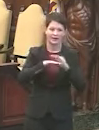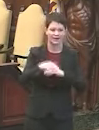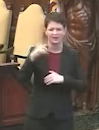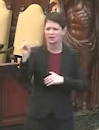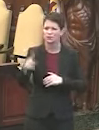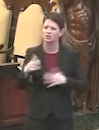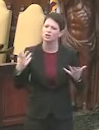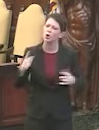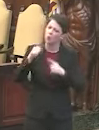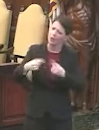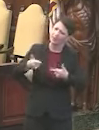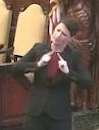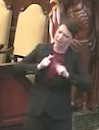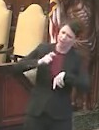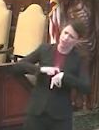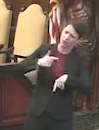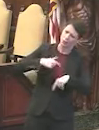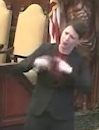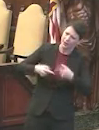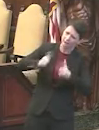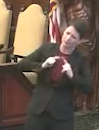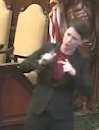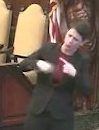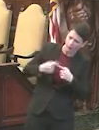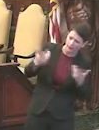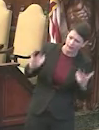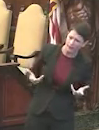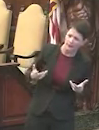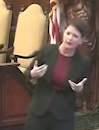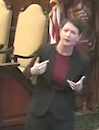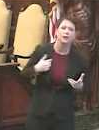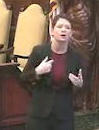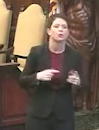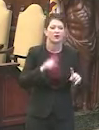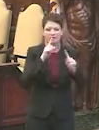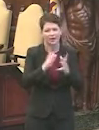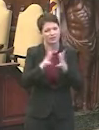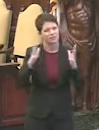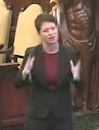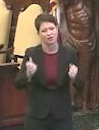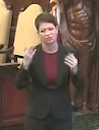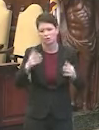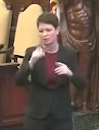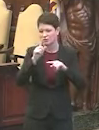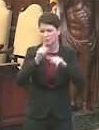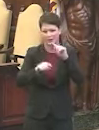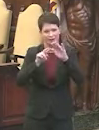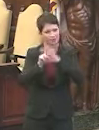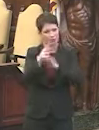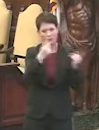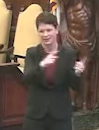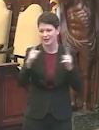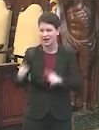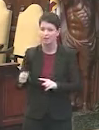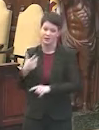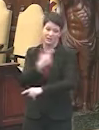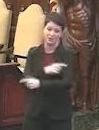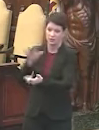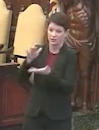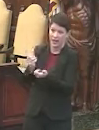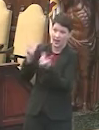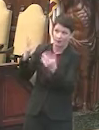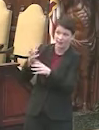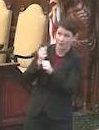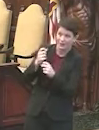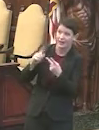their next question is often, well, when can I get it? And we've been reluctant to answer that question because so much is unknown about how many vaccine doses we'll receive.